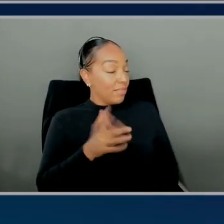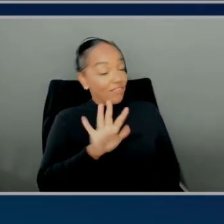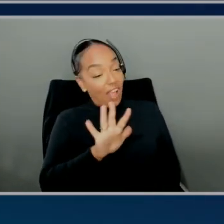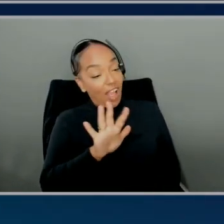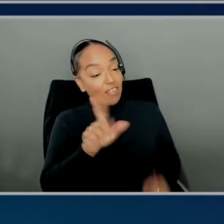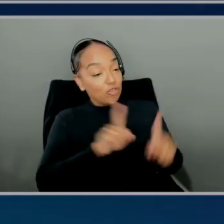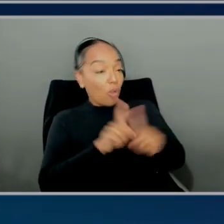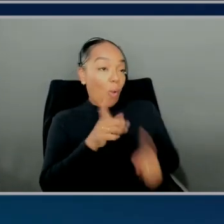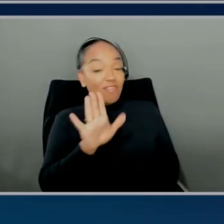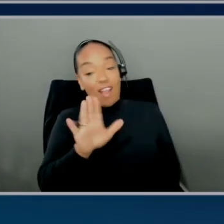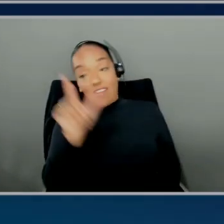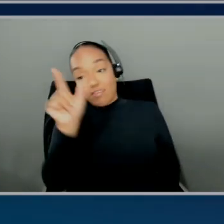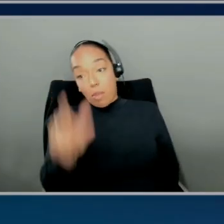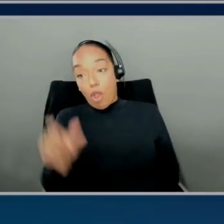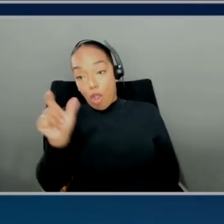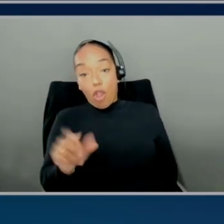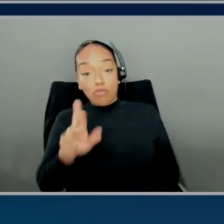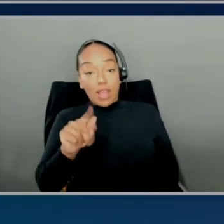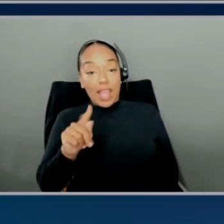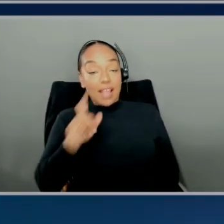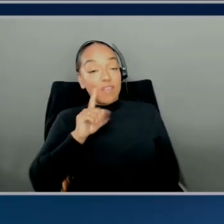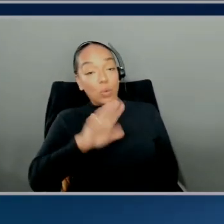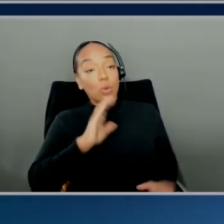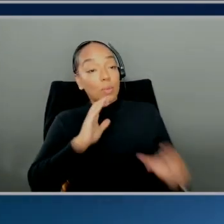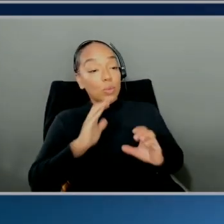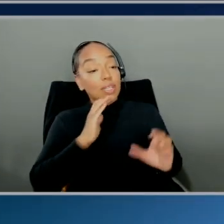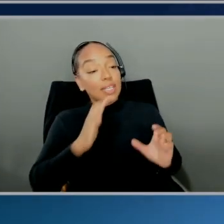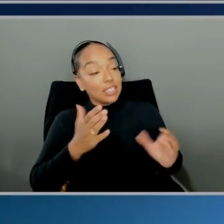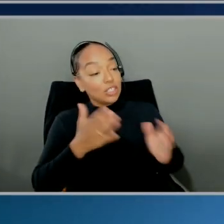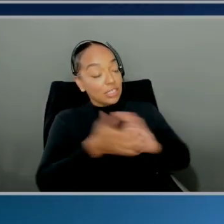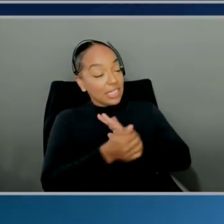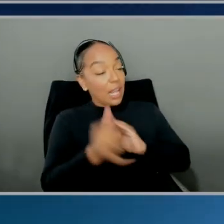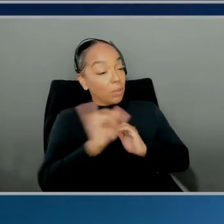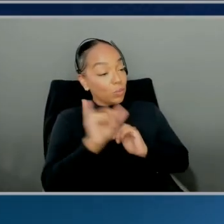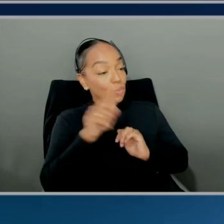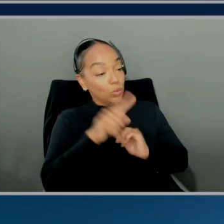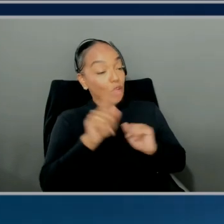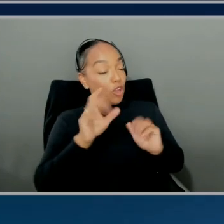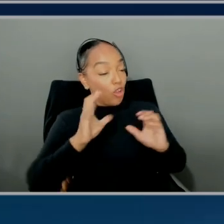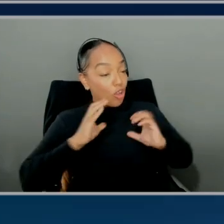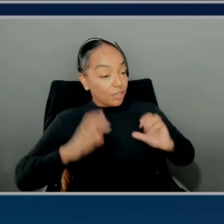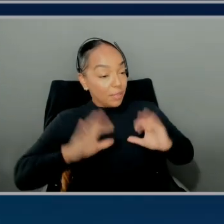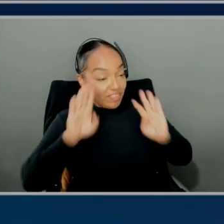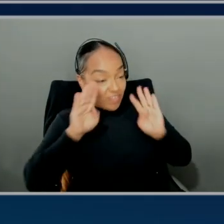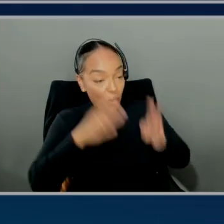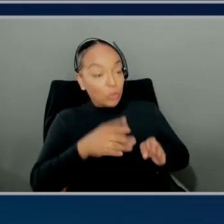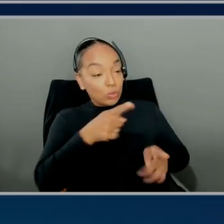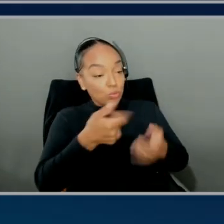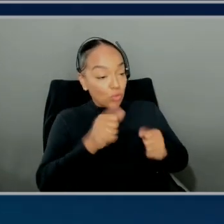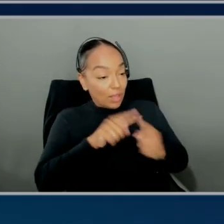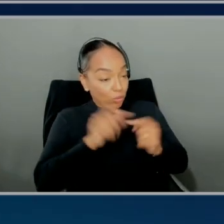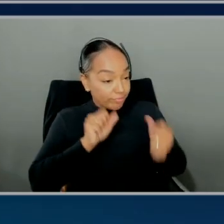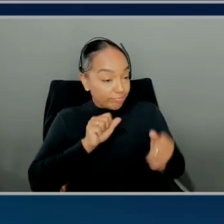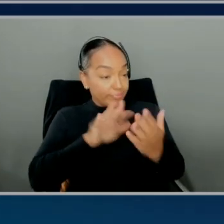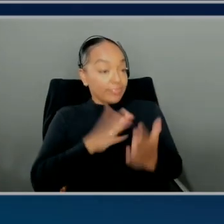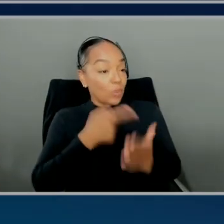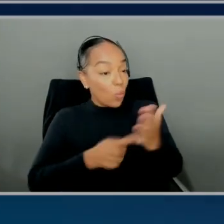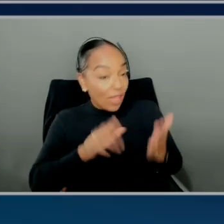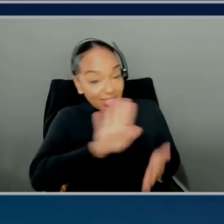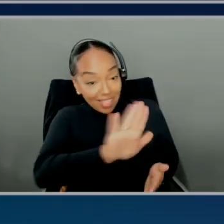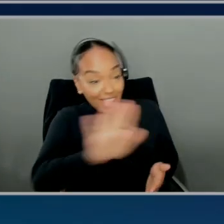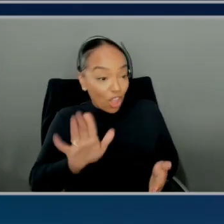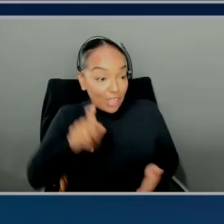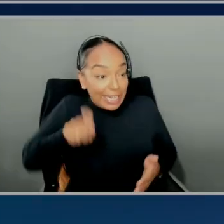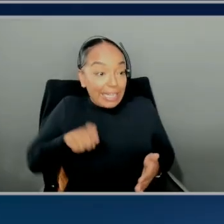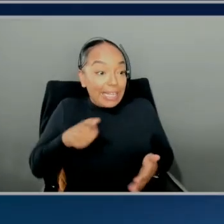communication skills and also your customer focus because you're trying to address what their needs are and listen to them, but not yet